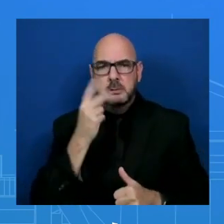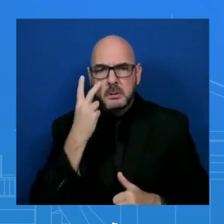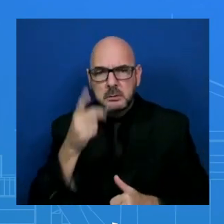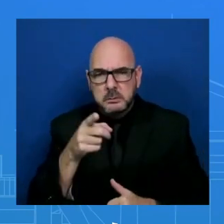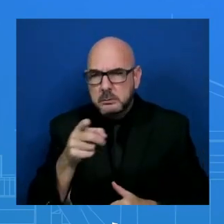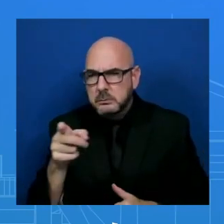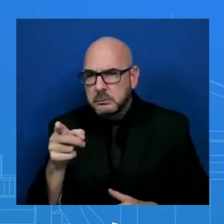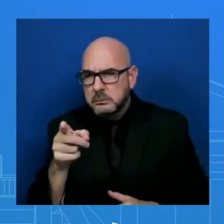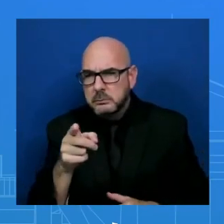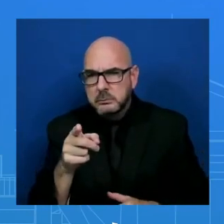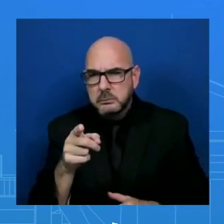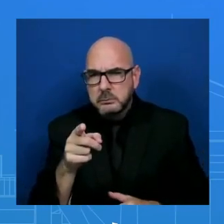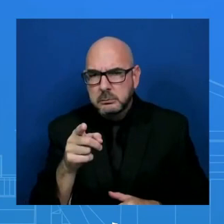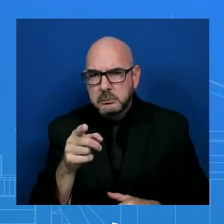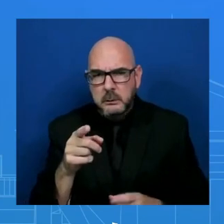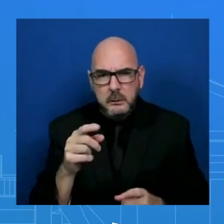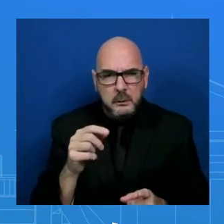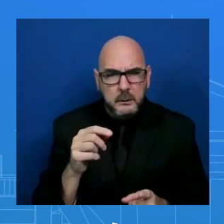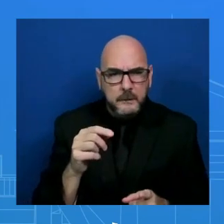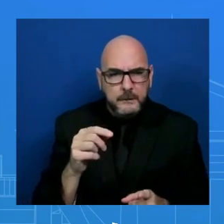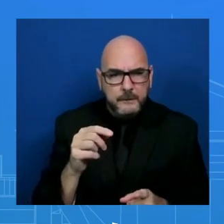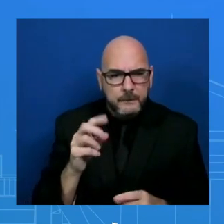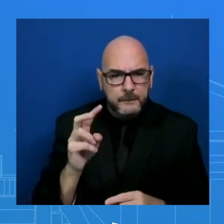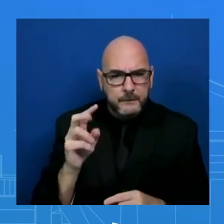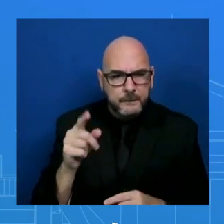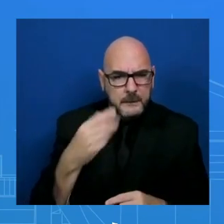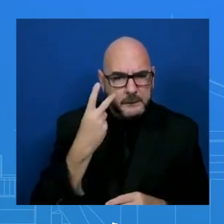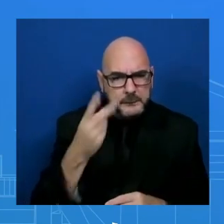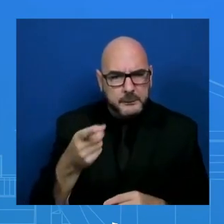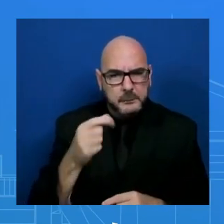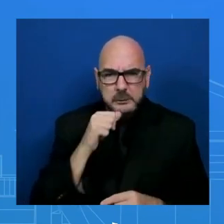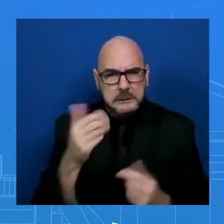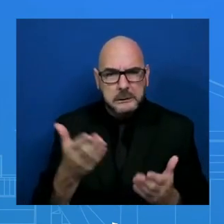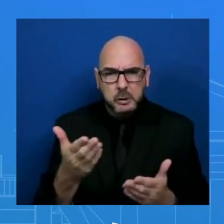I thought she was going to be here. She's not here. Happy 21st birthday, April.